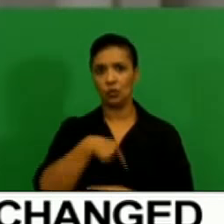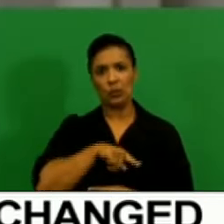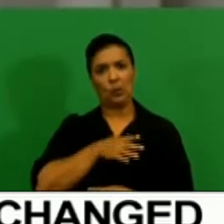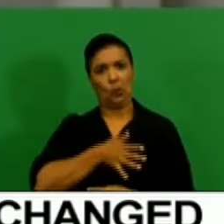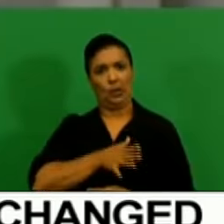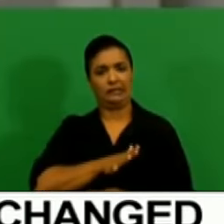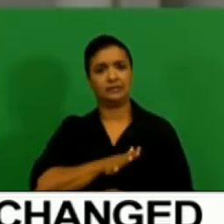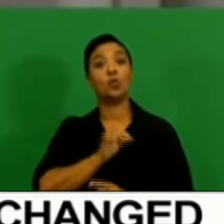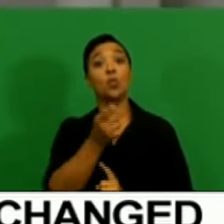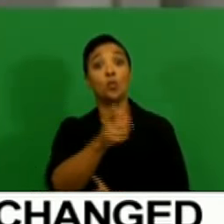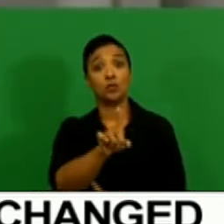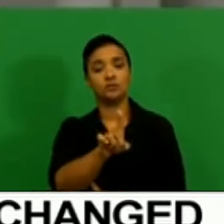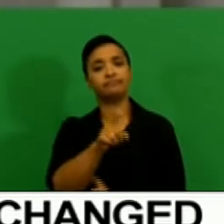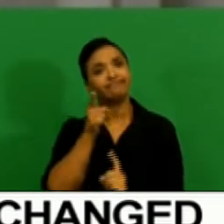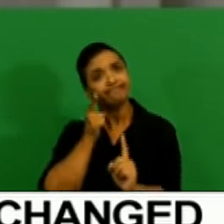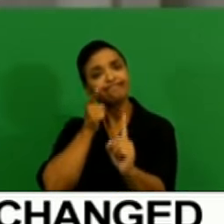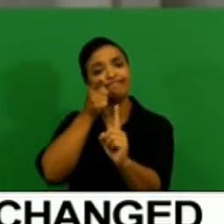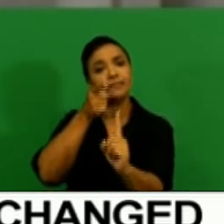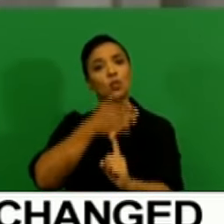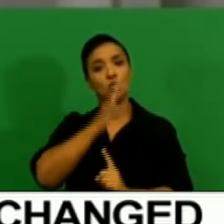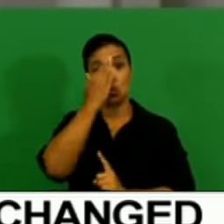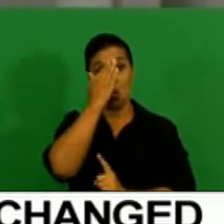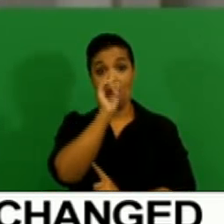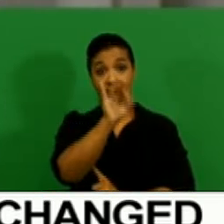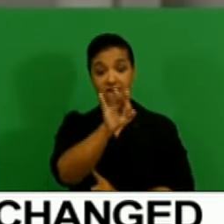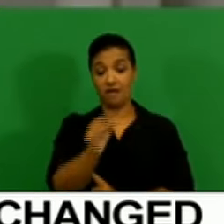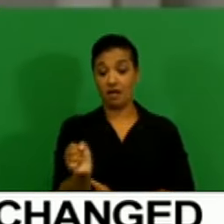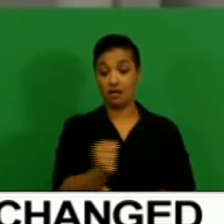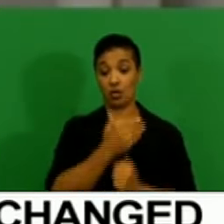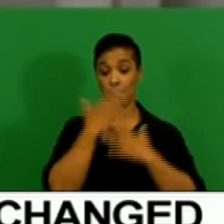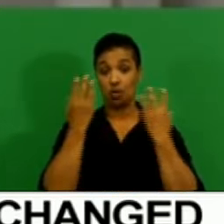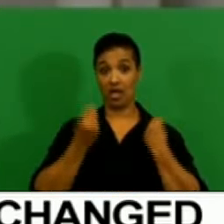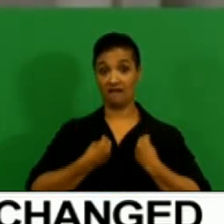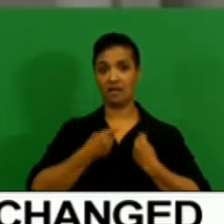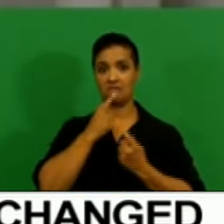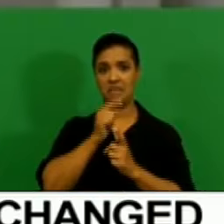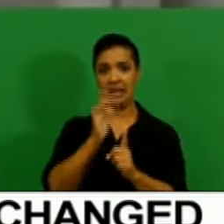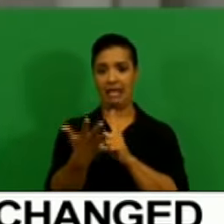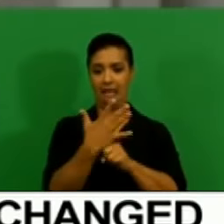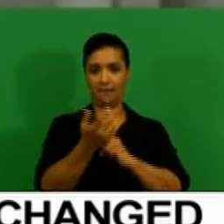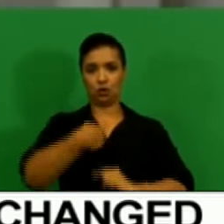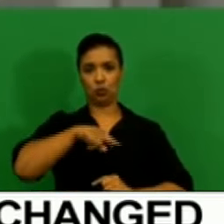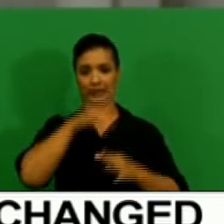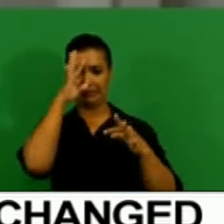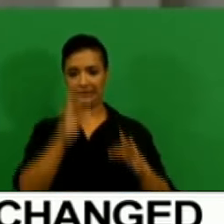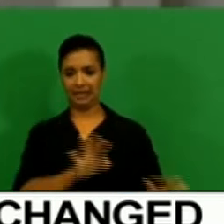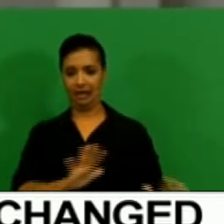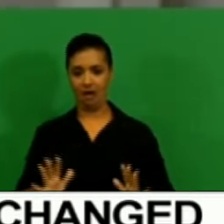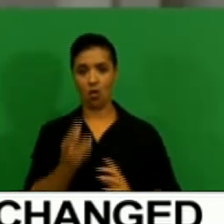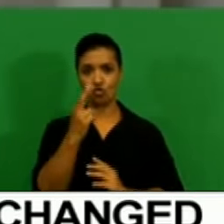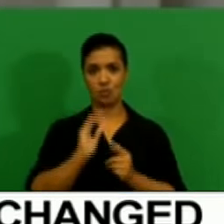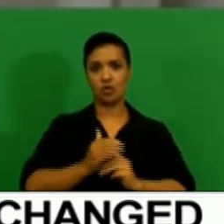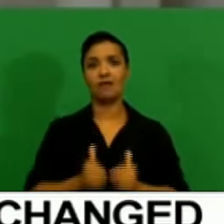these things, we watch them and what impact they have on our primary mandate, which is the protection of the value of the currency.